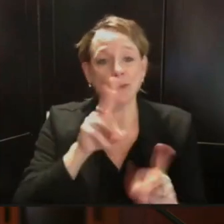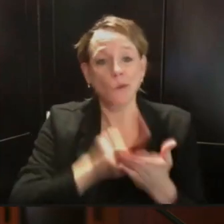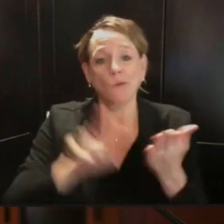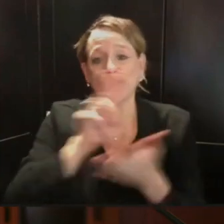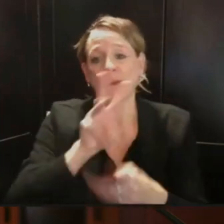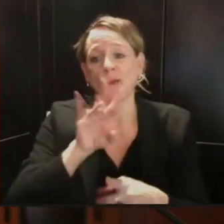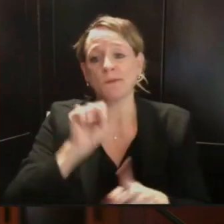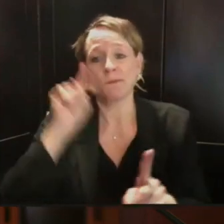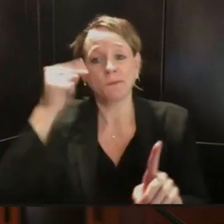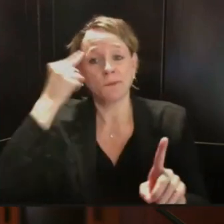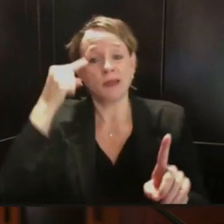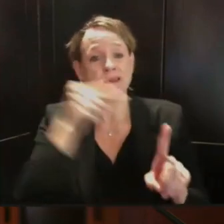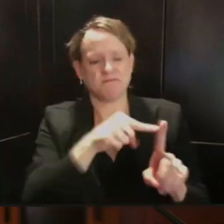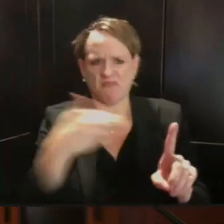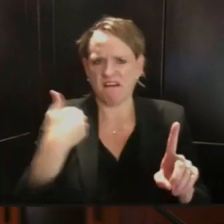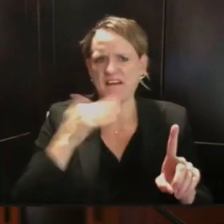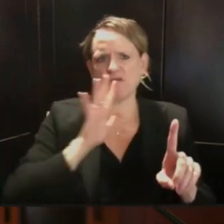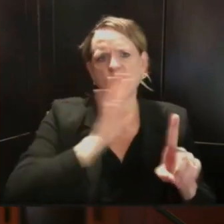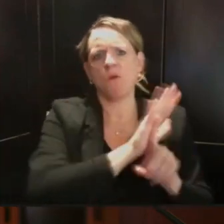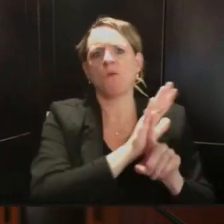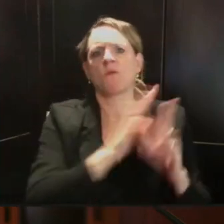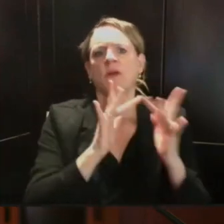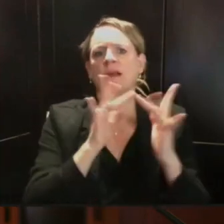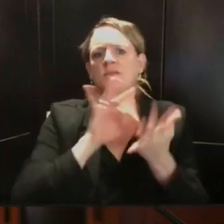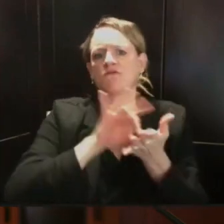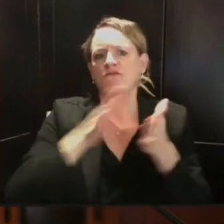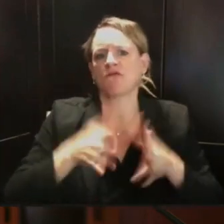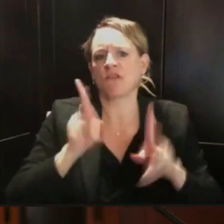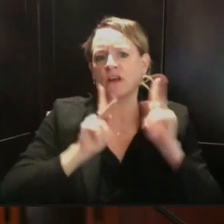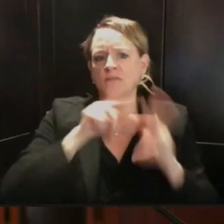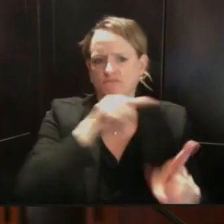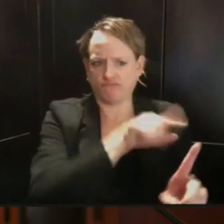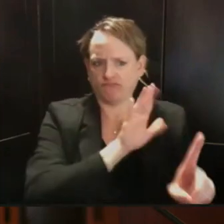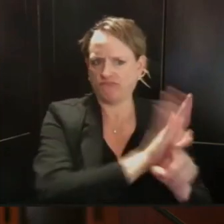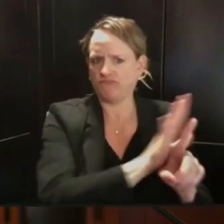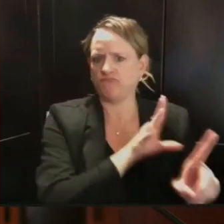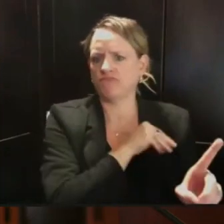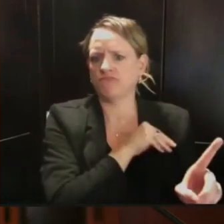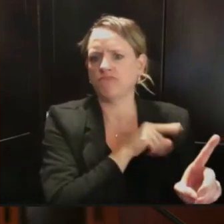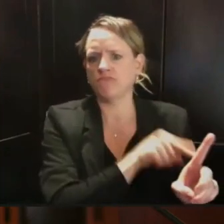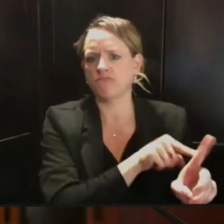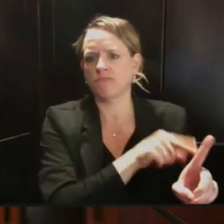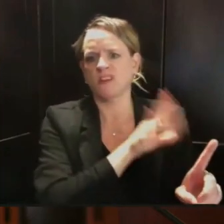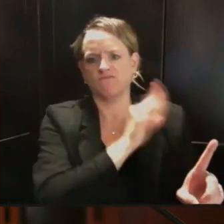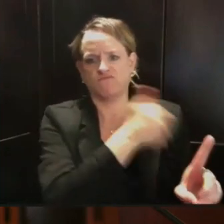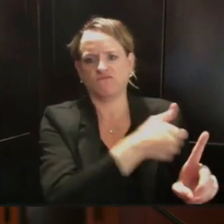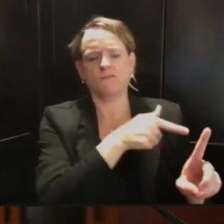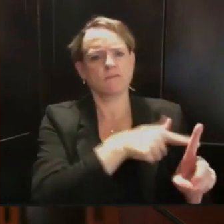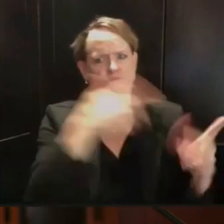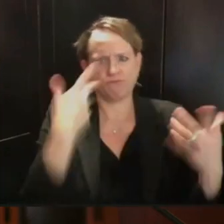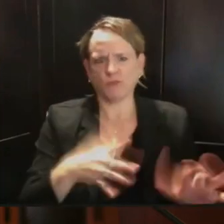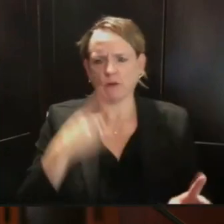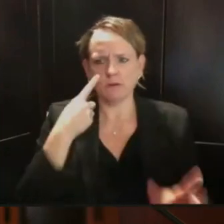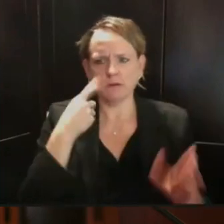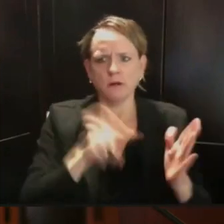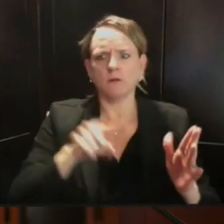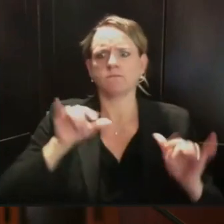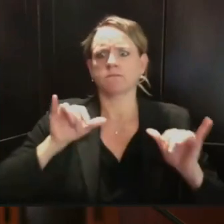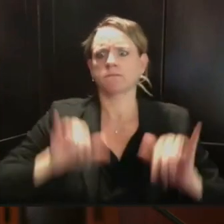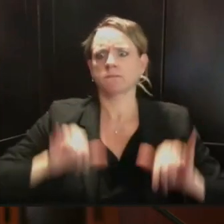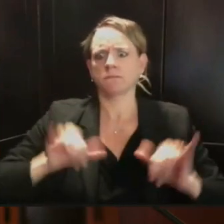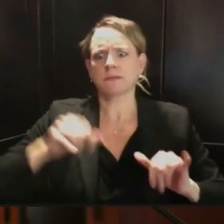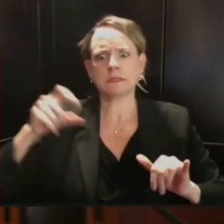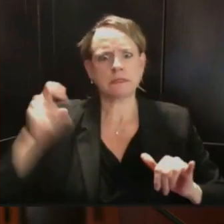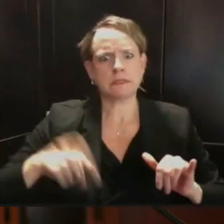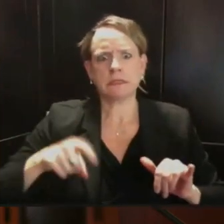recognizing the surge and the need for all of us to have additional assets to do this work. But